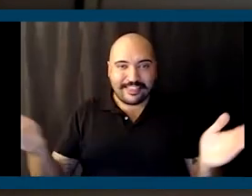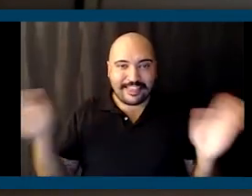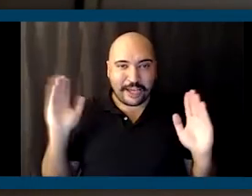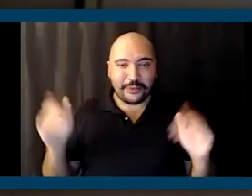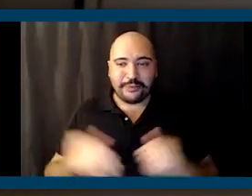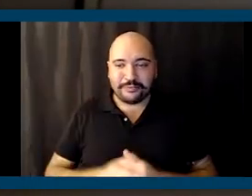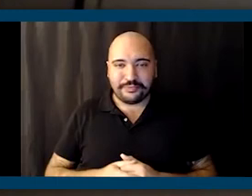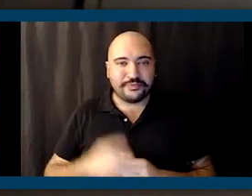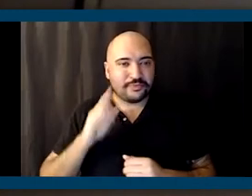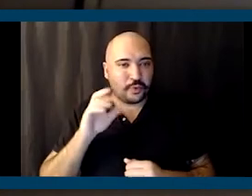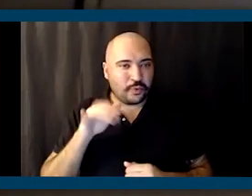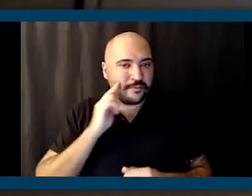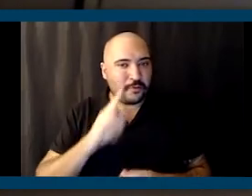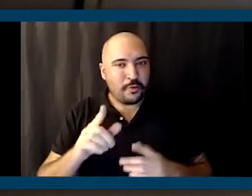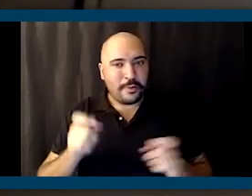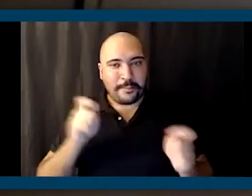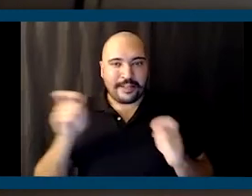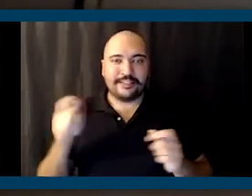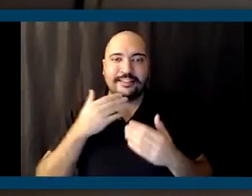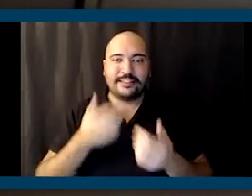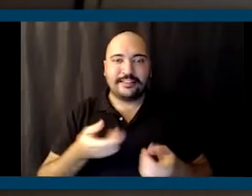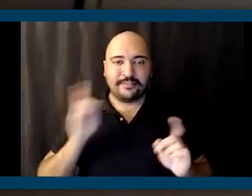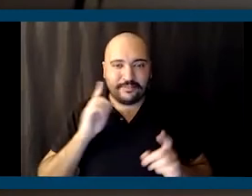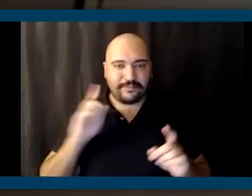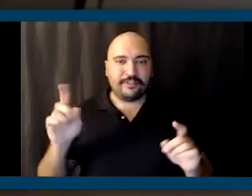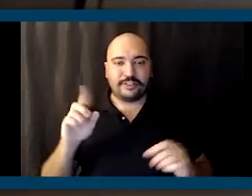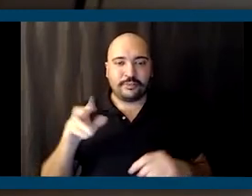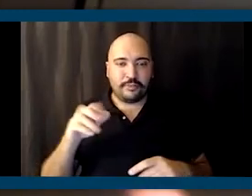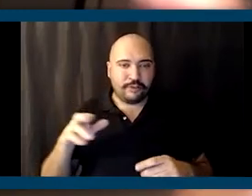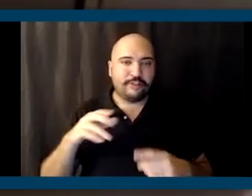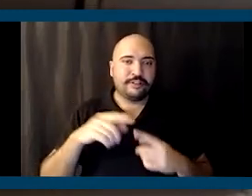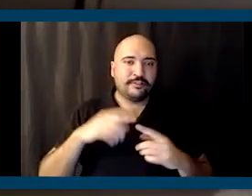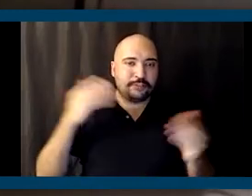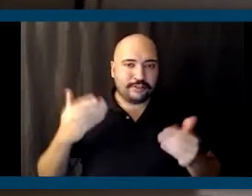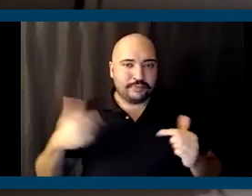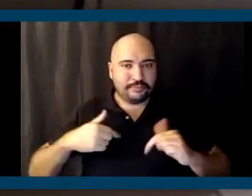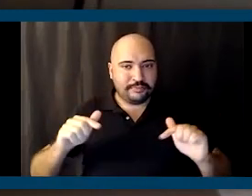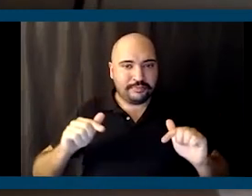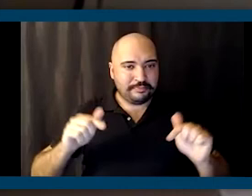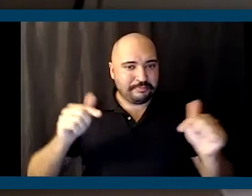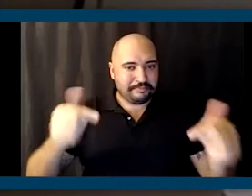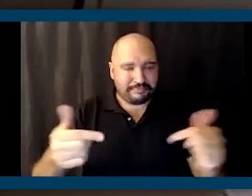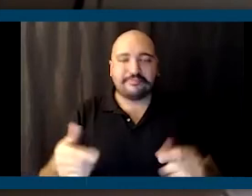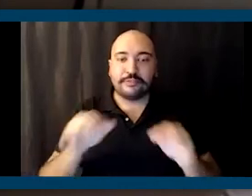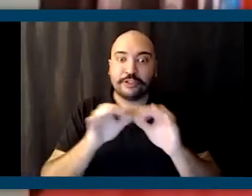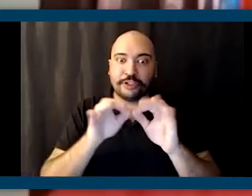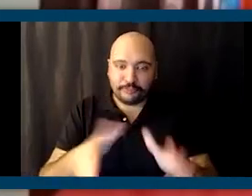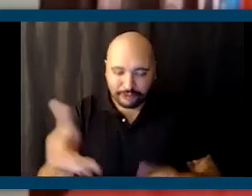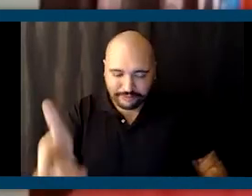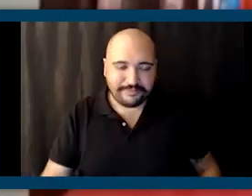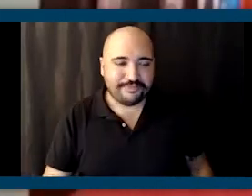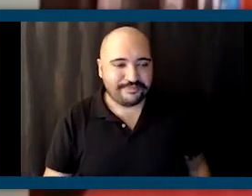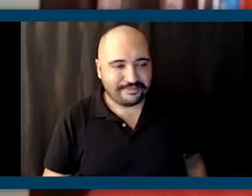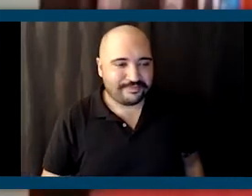um, Corey, for your, for moderating and everyone for Dr. Weber and Rodney for being on the panel. And I'll cede the floor. Dr. Weber,